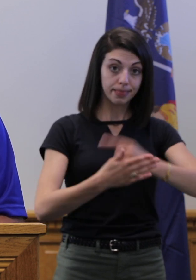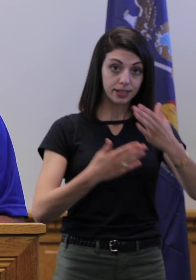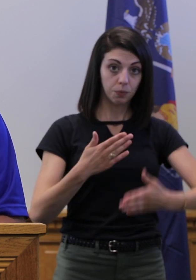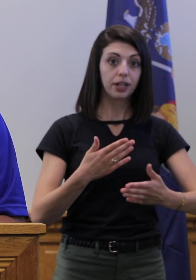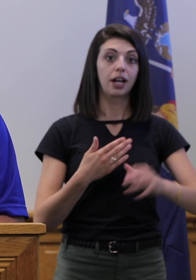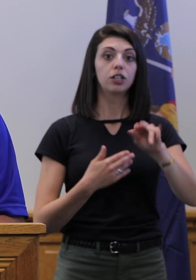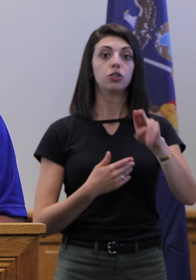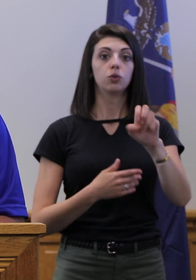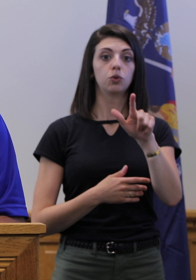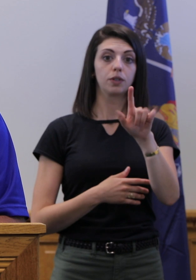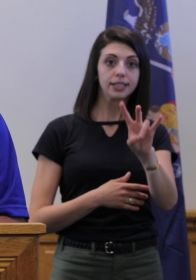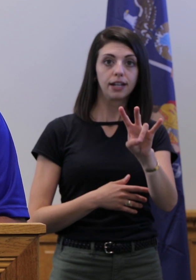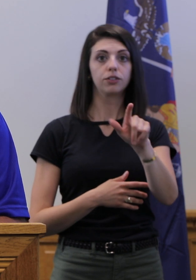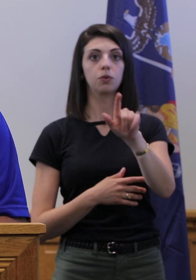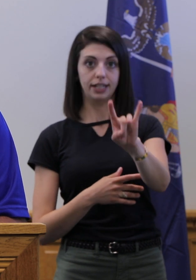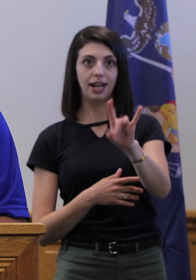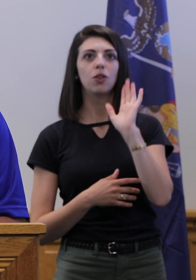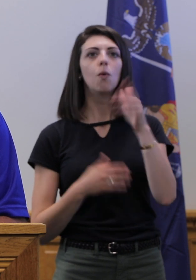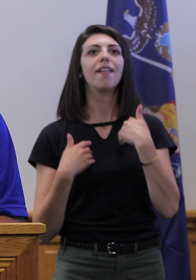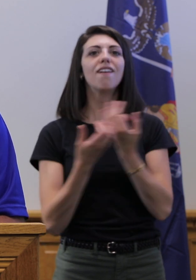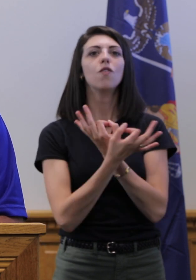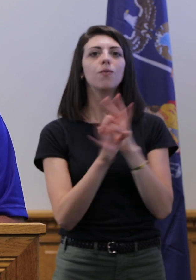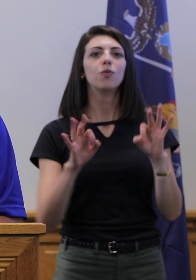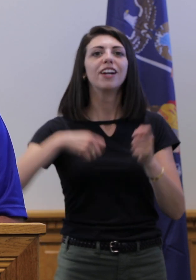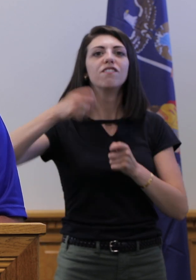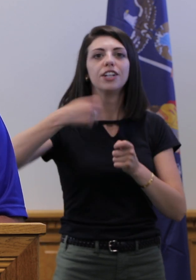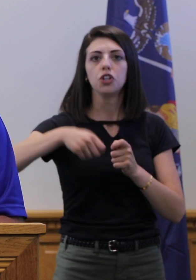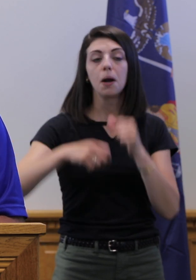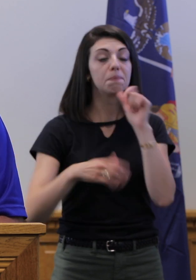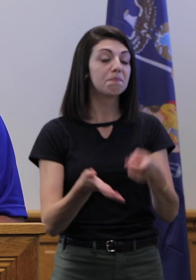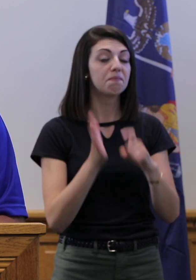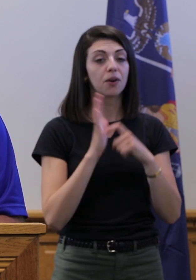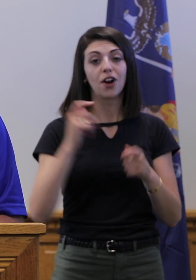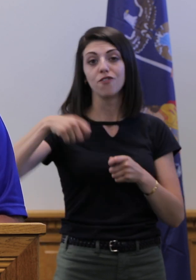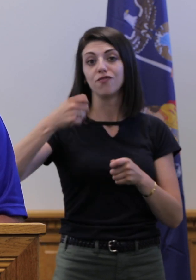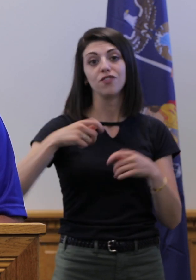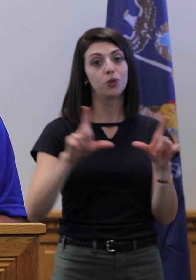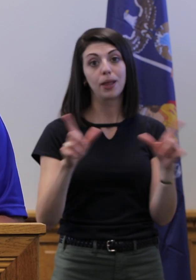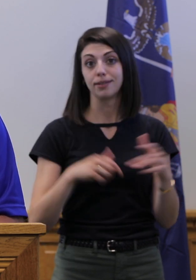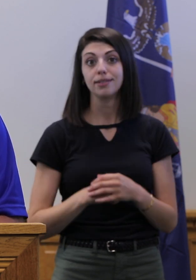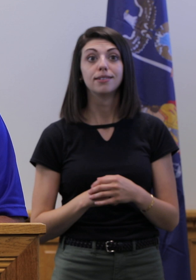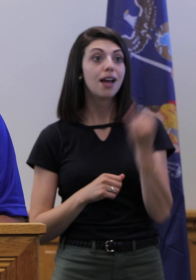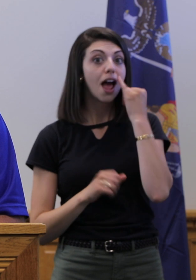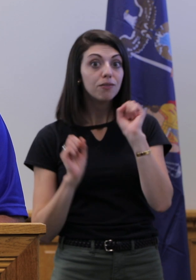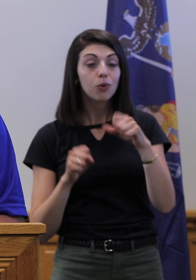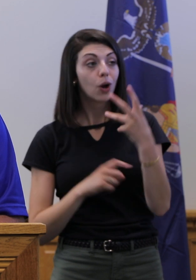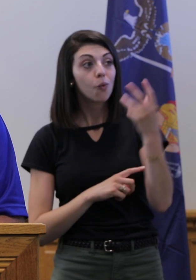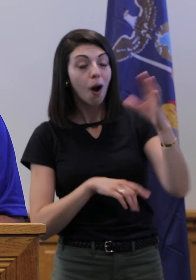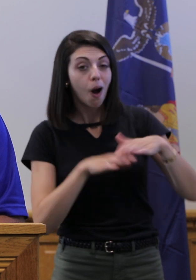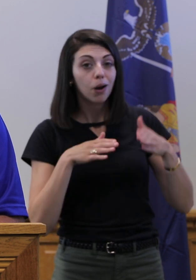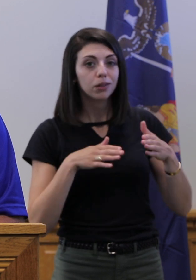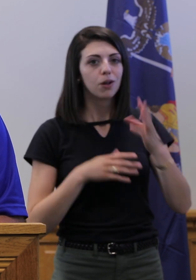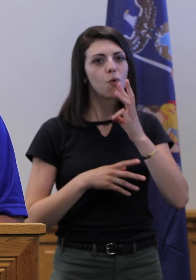28th, is a free fishing weekend in New York State. You don't need to have a fishing license. Get out on the water if you can. Keep